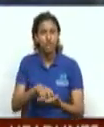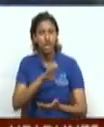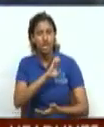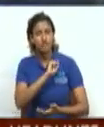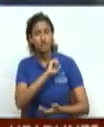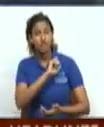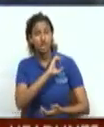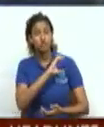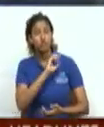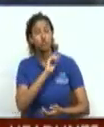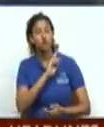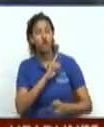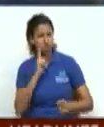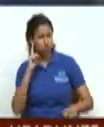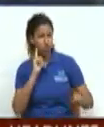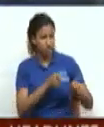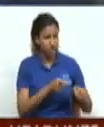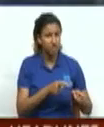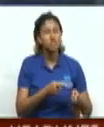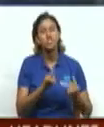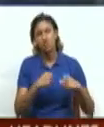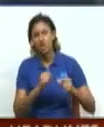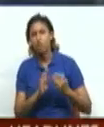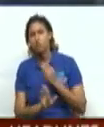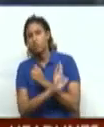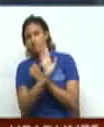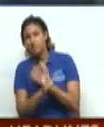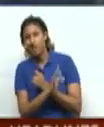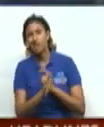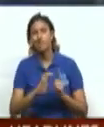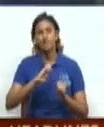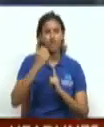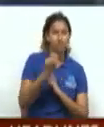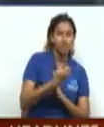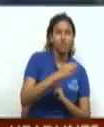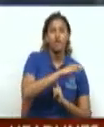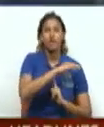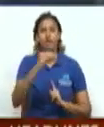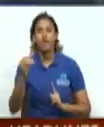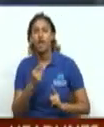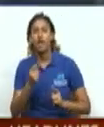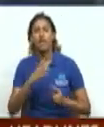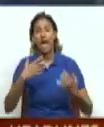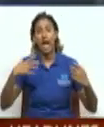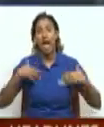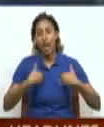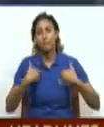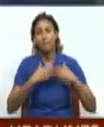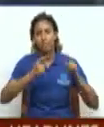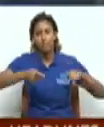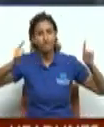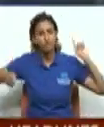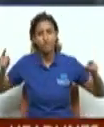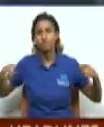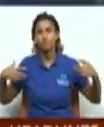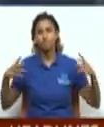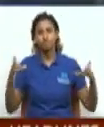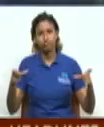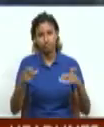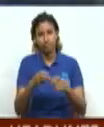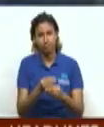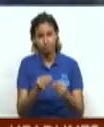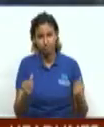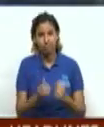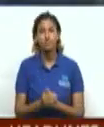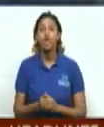seeks to protect biodiversity and environmental defenders in Latin America and the Caribbean. Meanwhile, TNT's lead climate